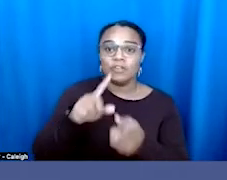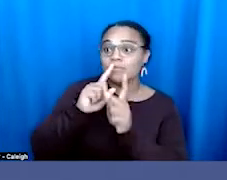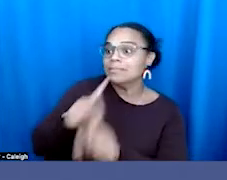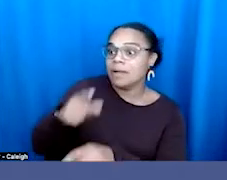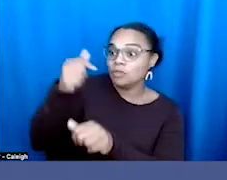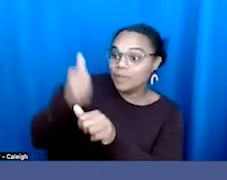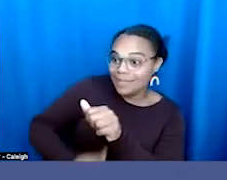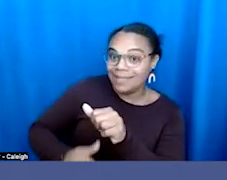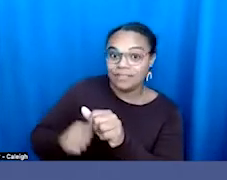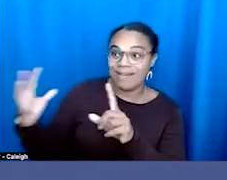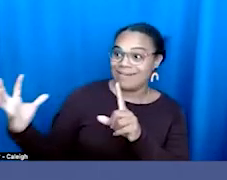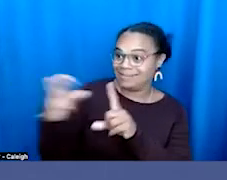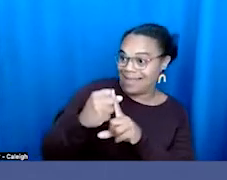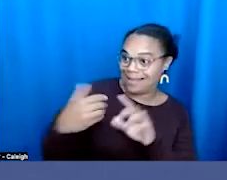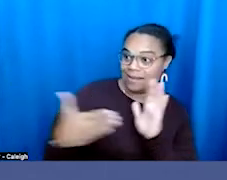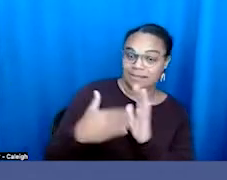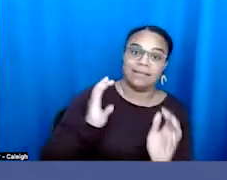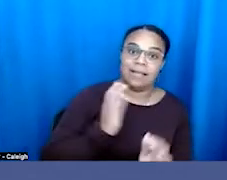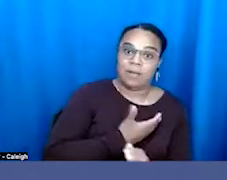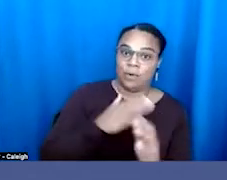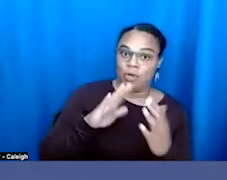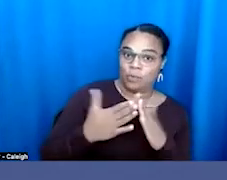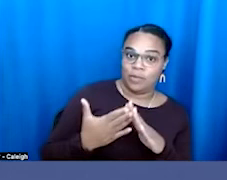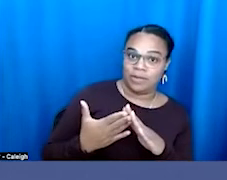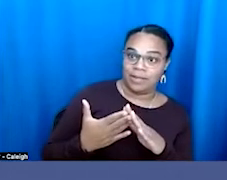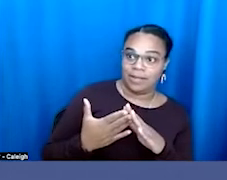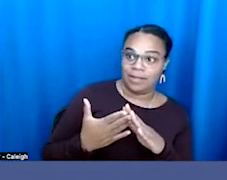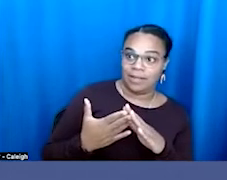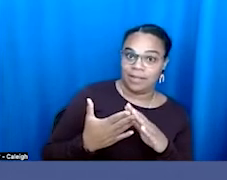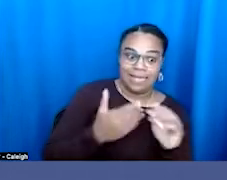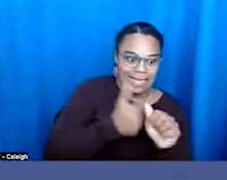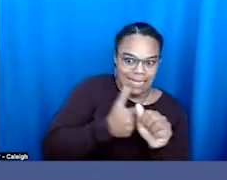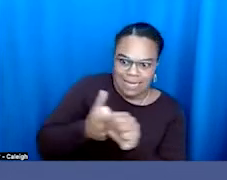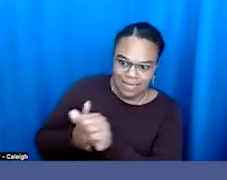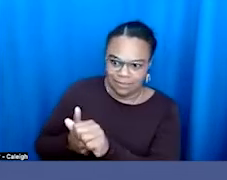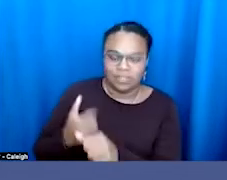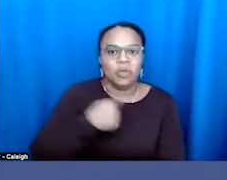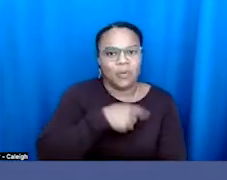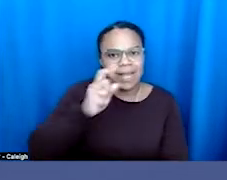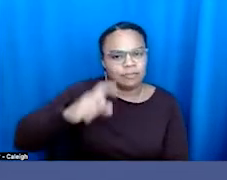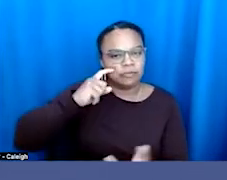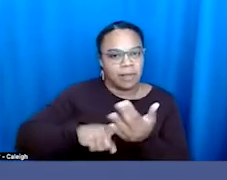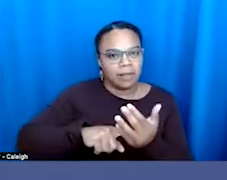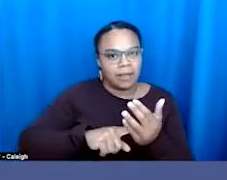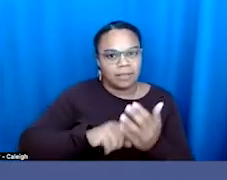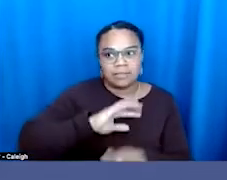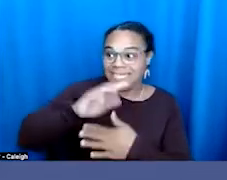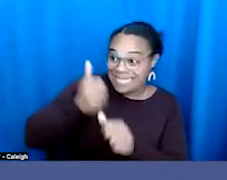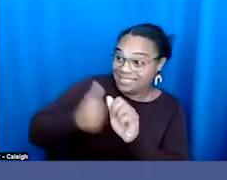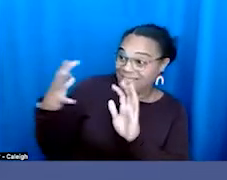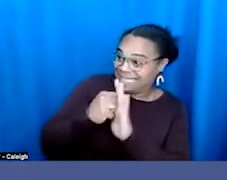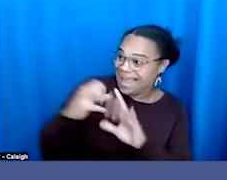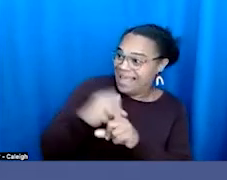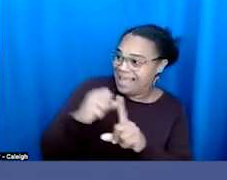communities as though they aren't tied together in an overall strategy to dismantle